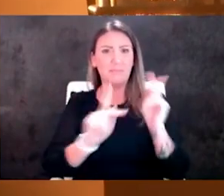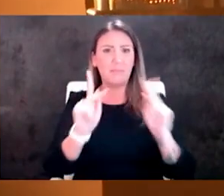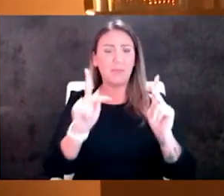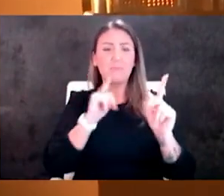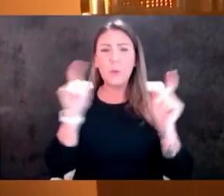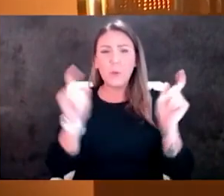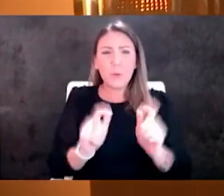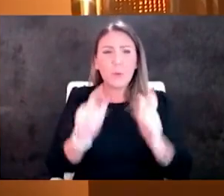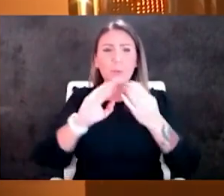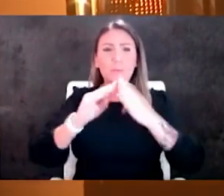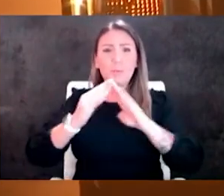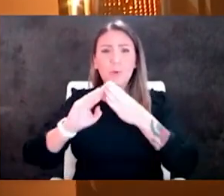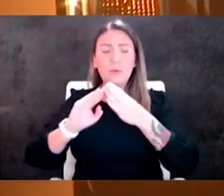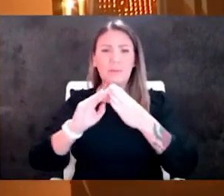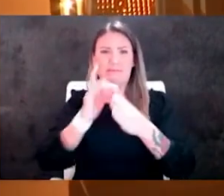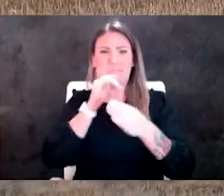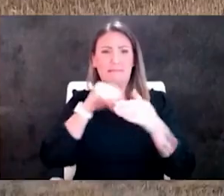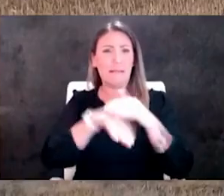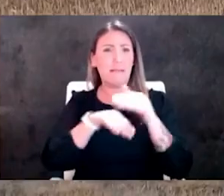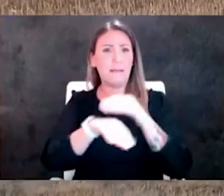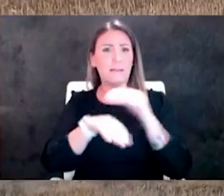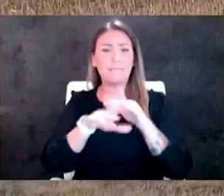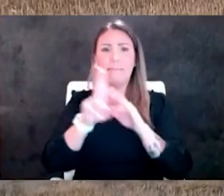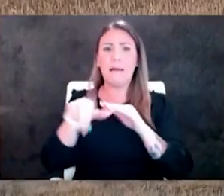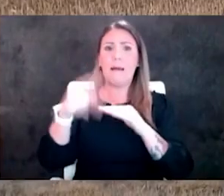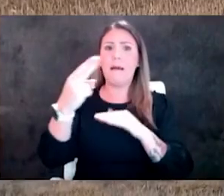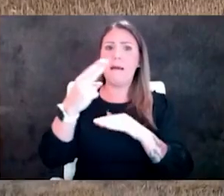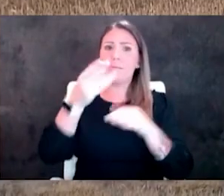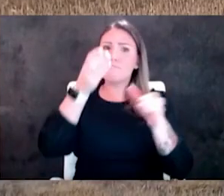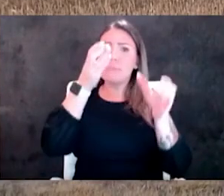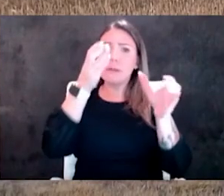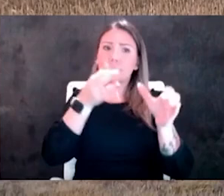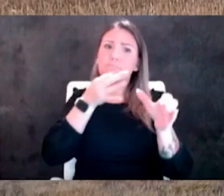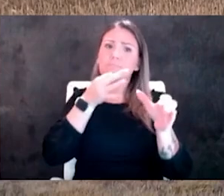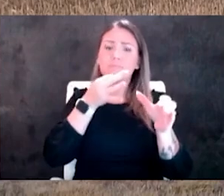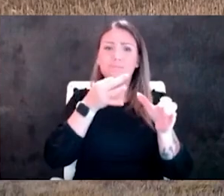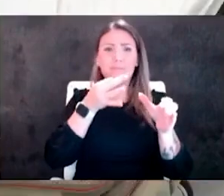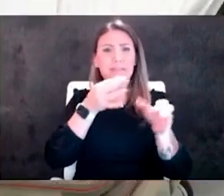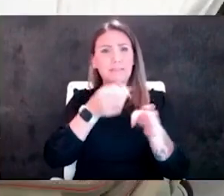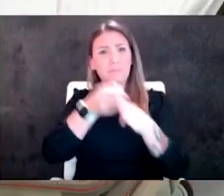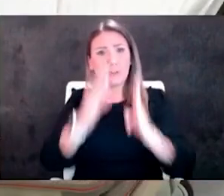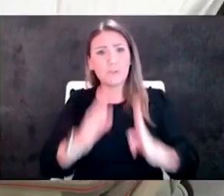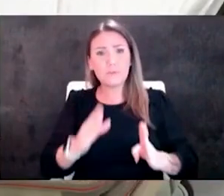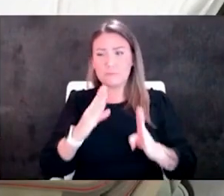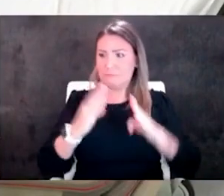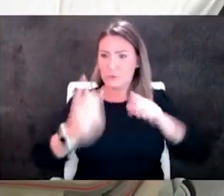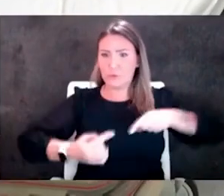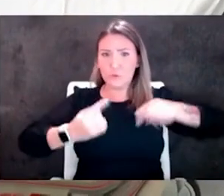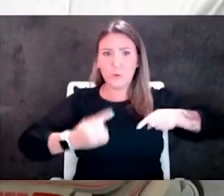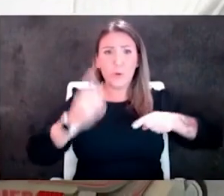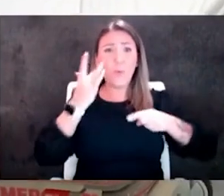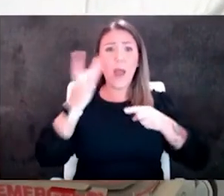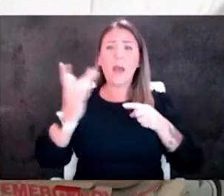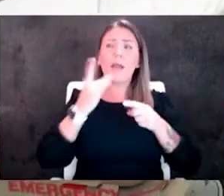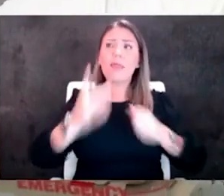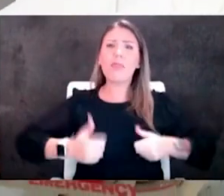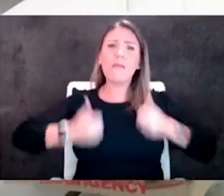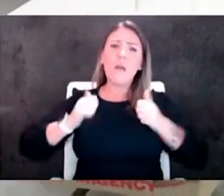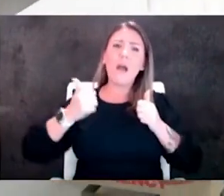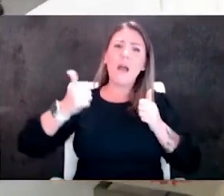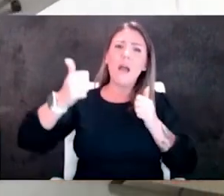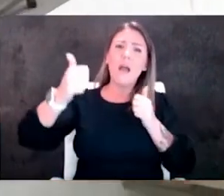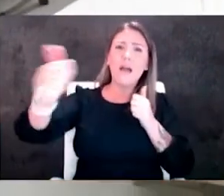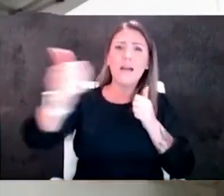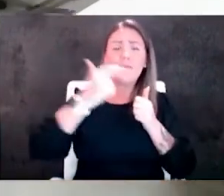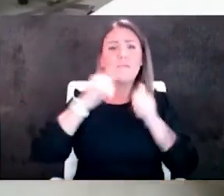to highly trained specialists now that's a struggle for some folks because they live far away they can have great primary care but